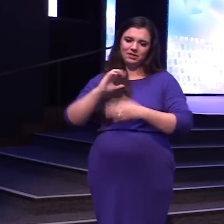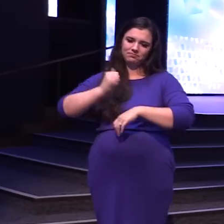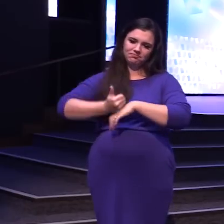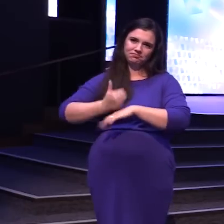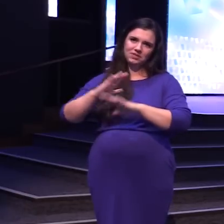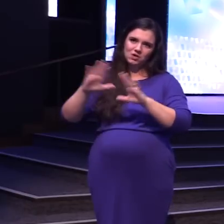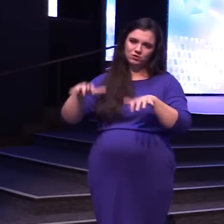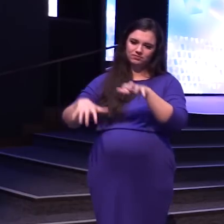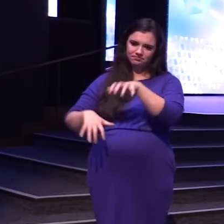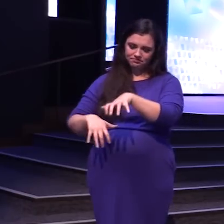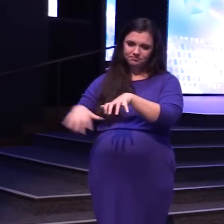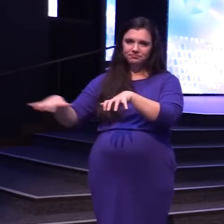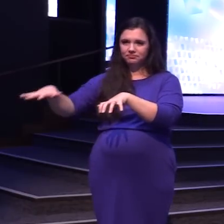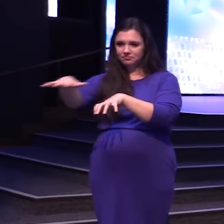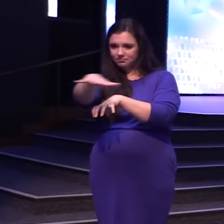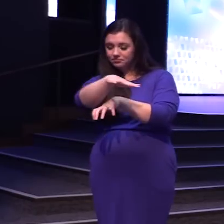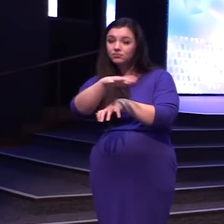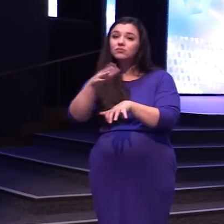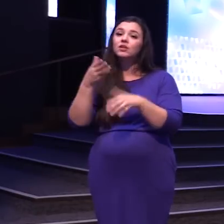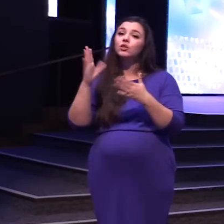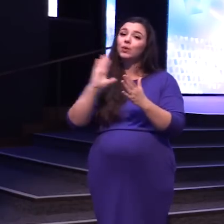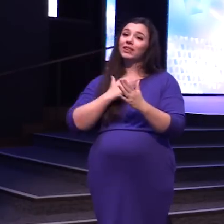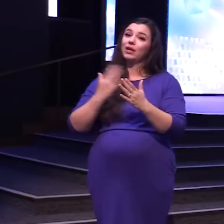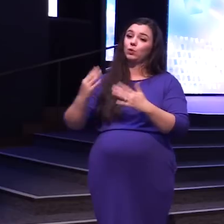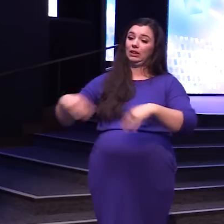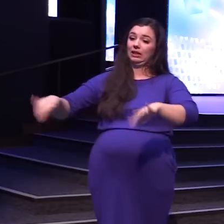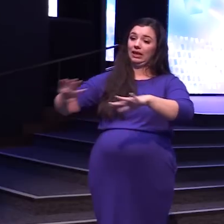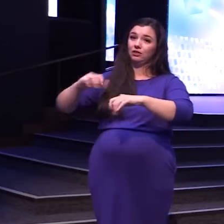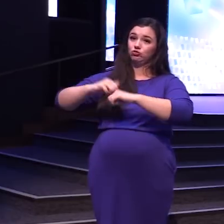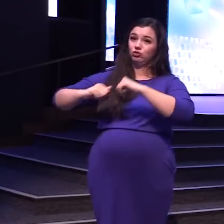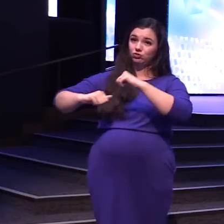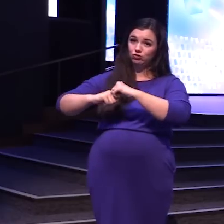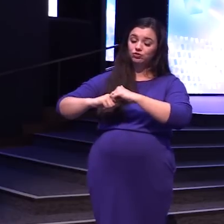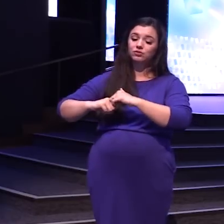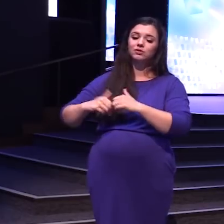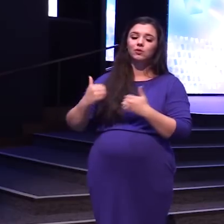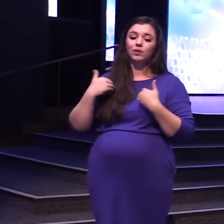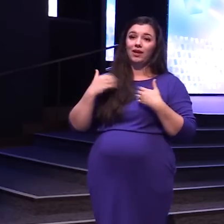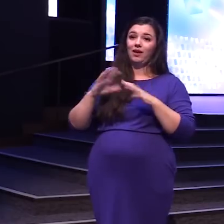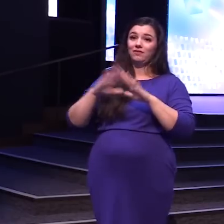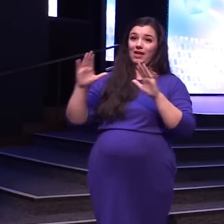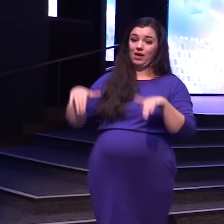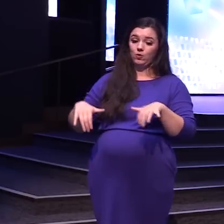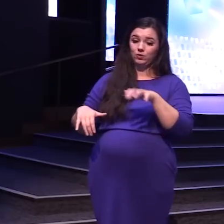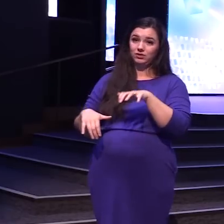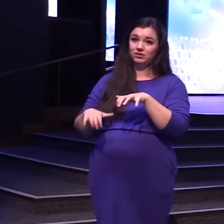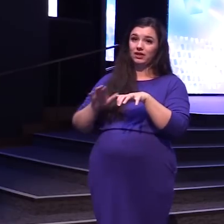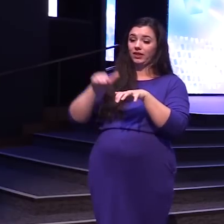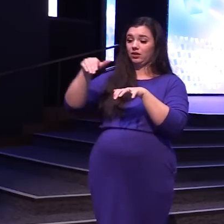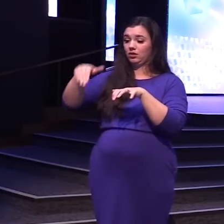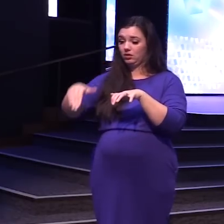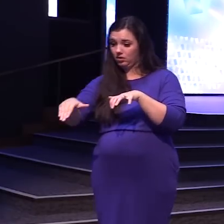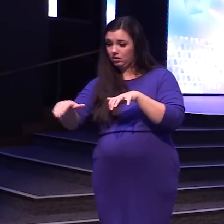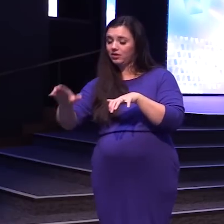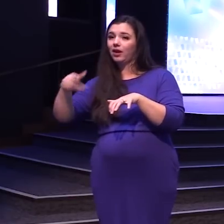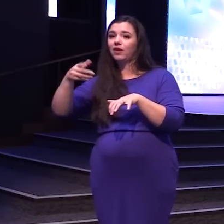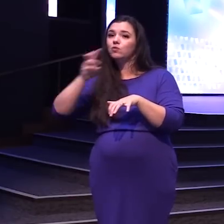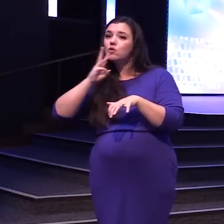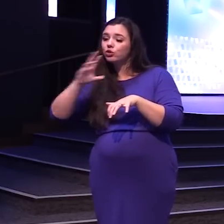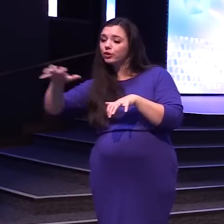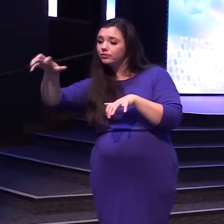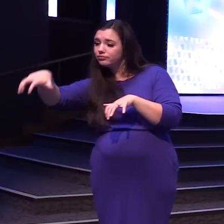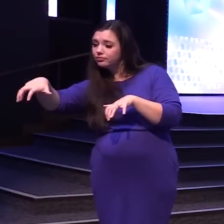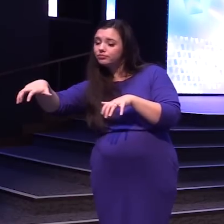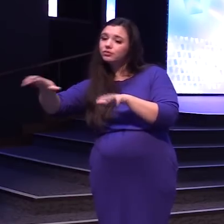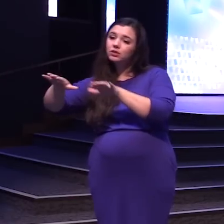And the way That our land Is structured We have like Our house And then you kind of Go down a little bit And there's a little pond And then you go down A little